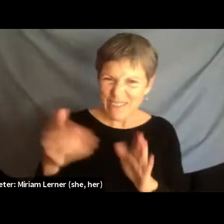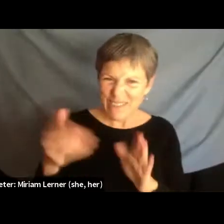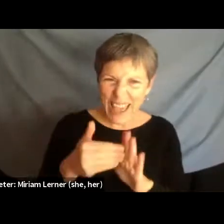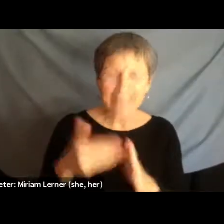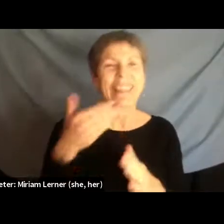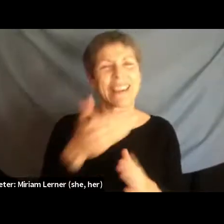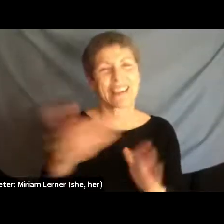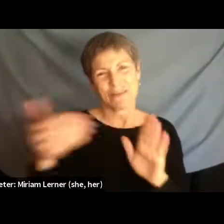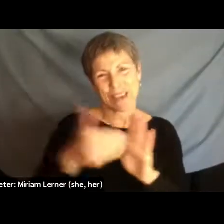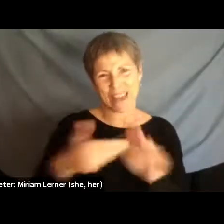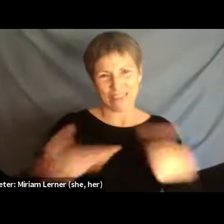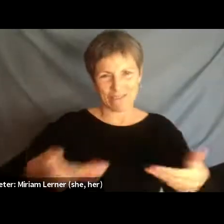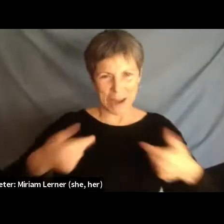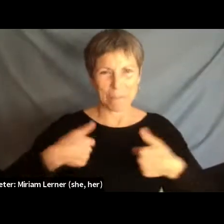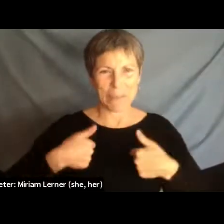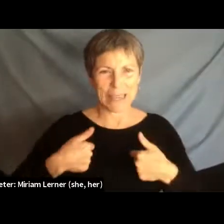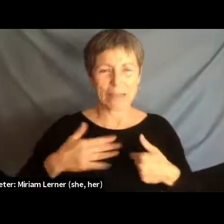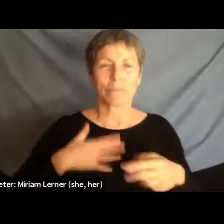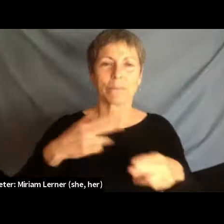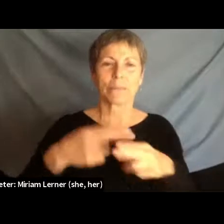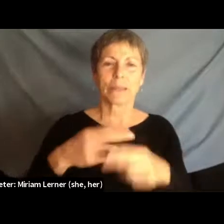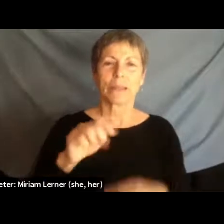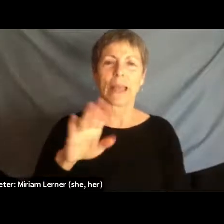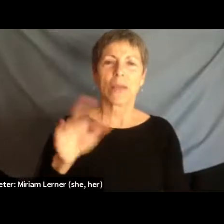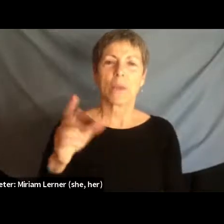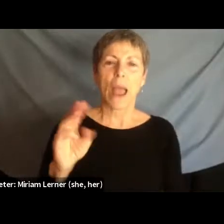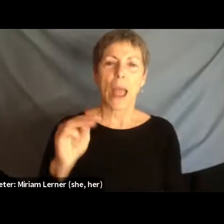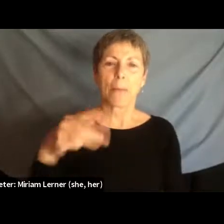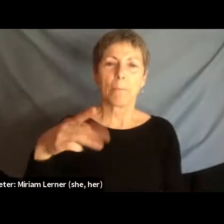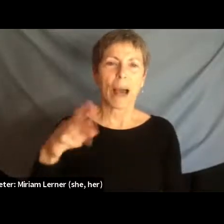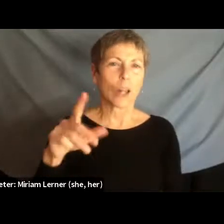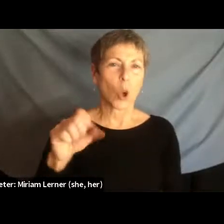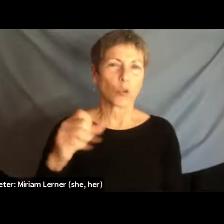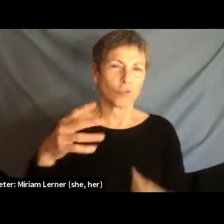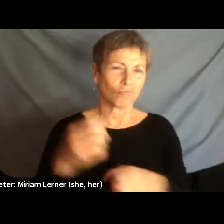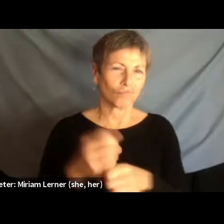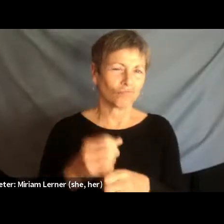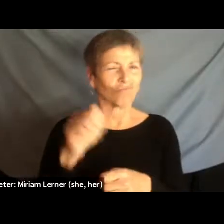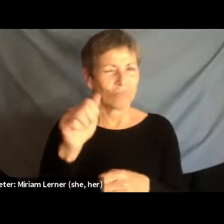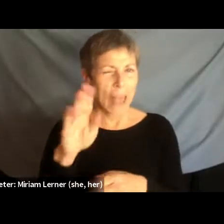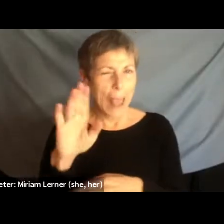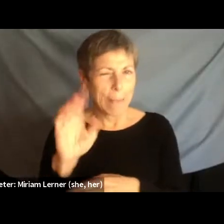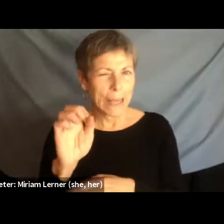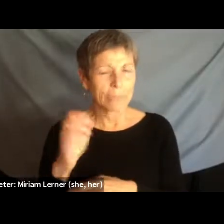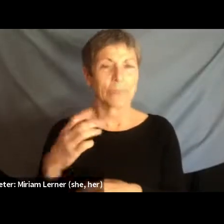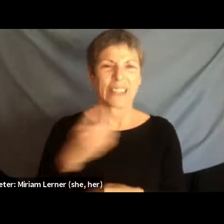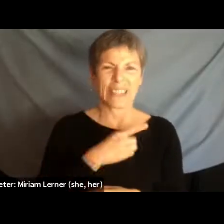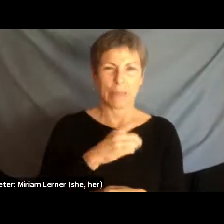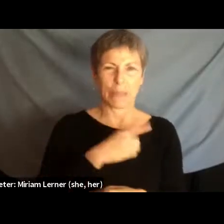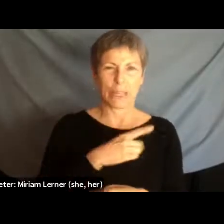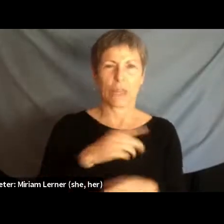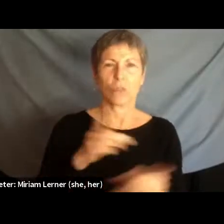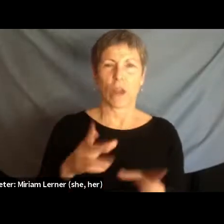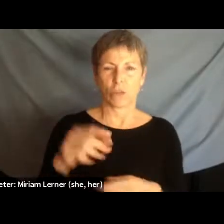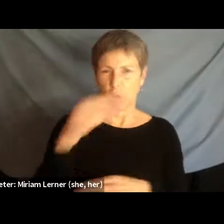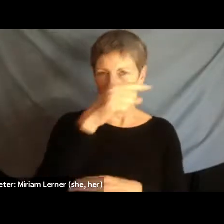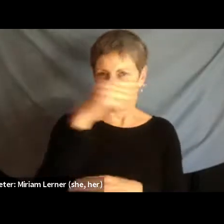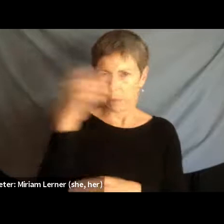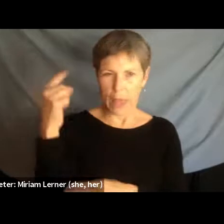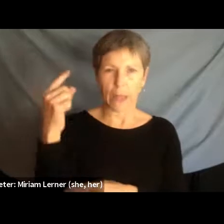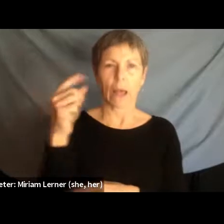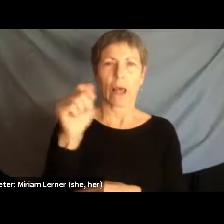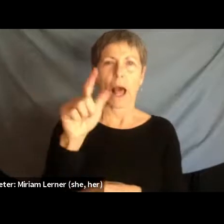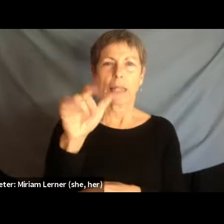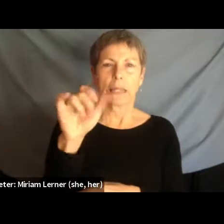for the invite. My name is Abraham Paulos. You guys can call me Abe. I'm the deputy director of the Black Alliance for Just Immigration,